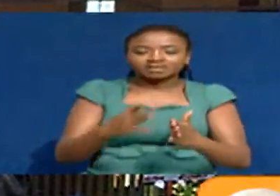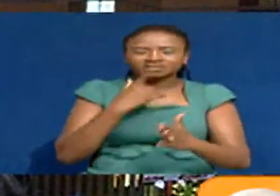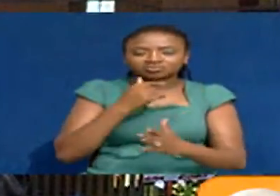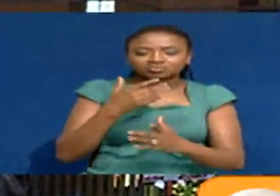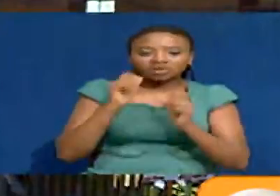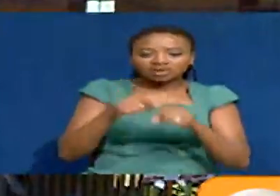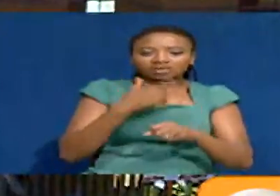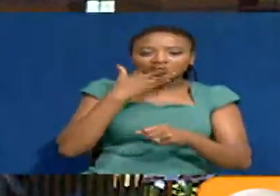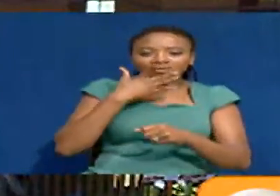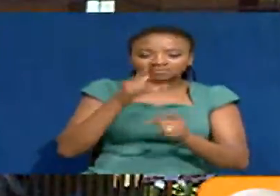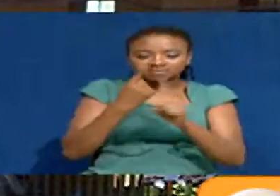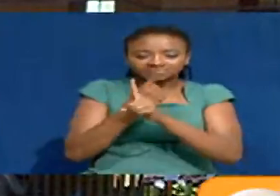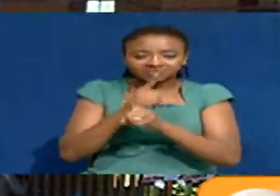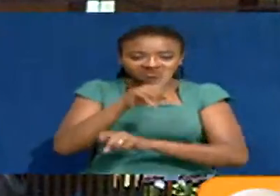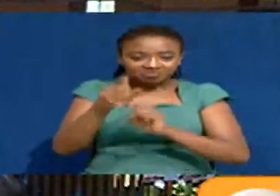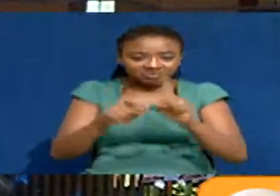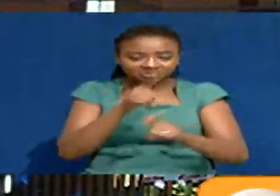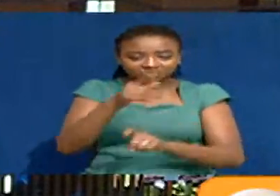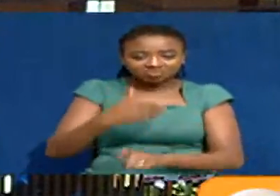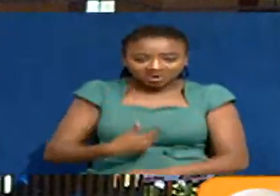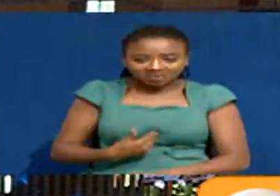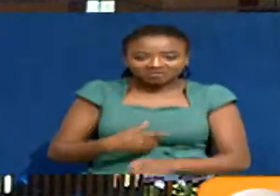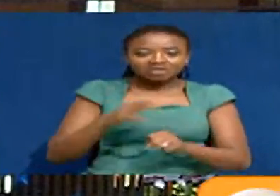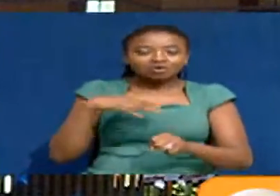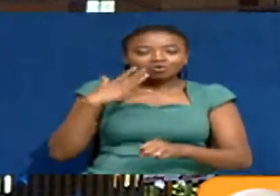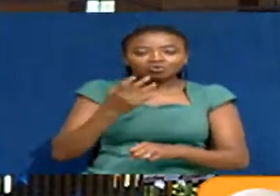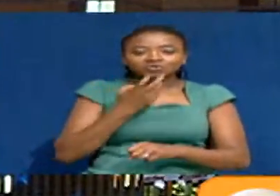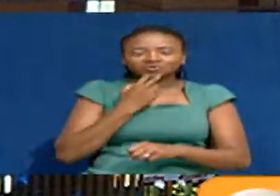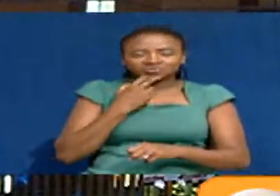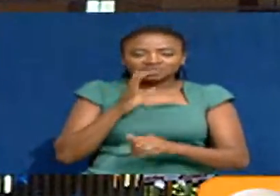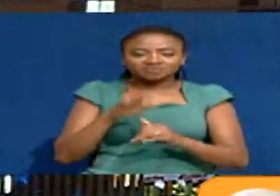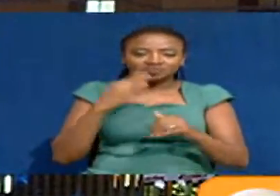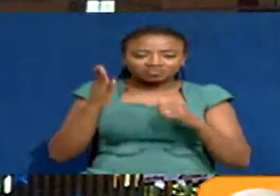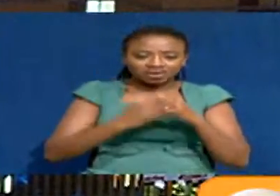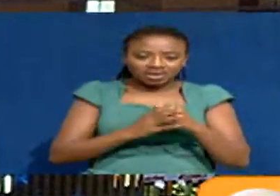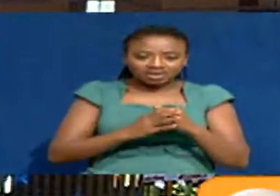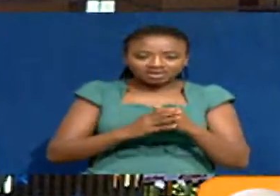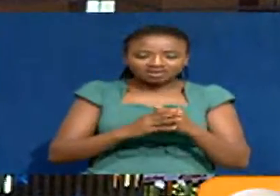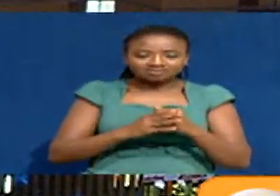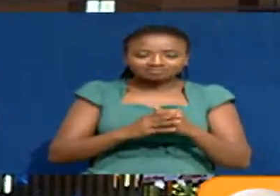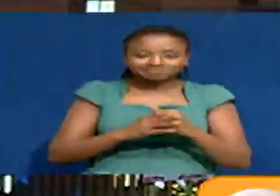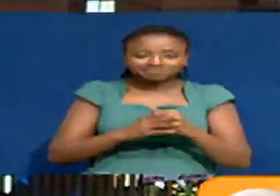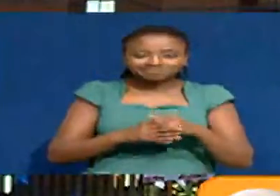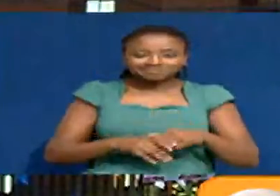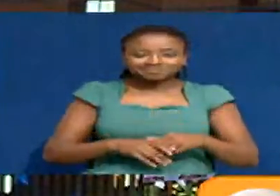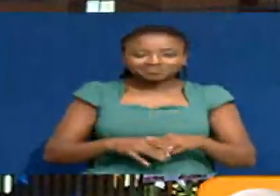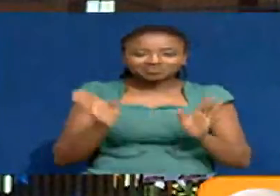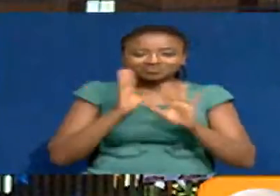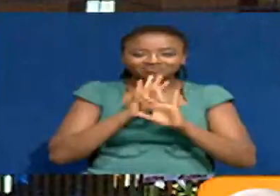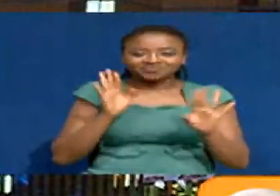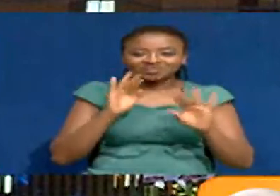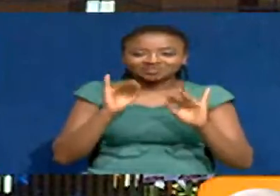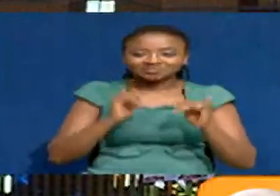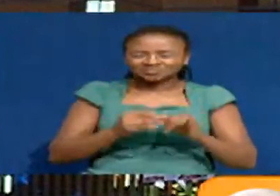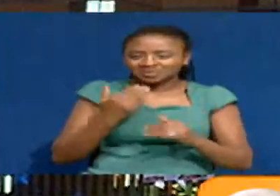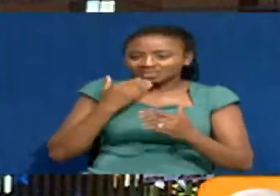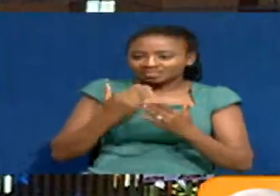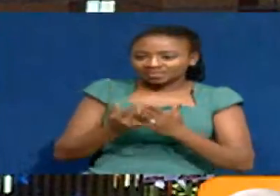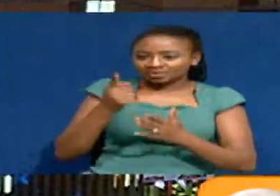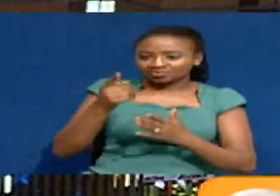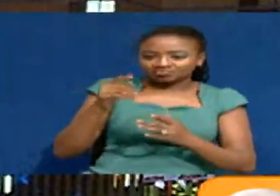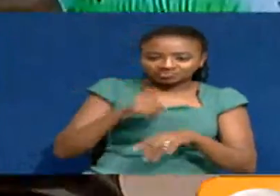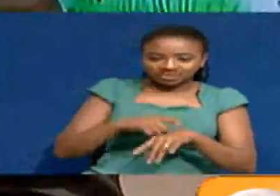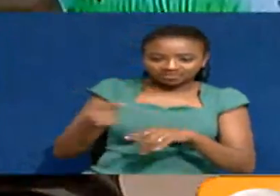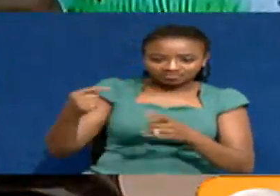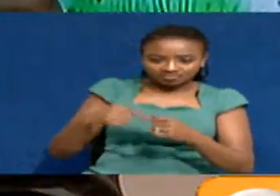to the questions that you may have. And we do this every Tuesday from 9 p.m. on Citizen TV. We have to wrap this discussion up now. Honorable Rigadi Gashagwa, thank you